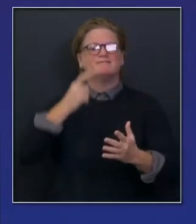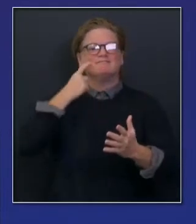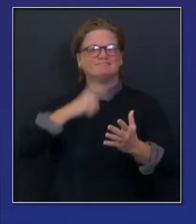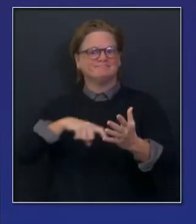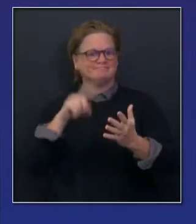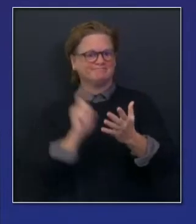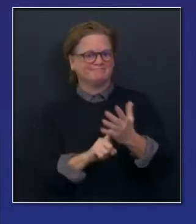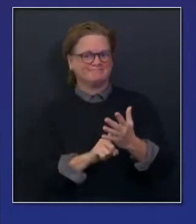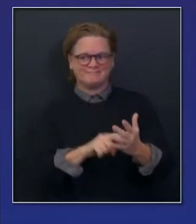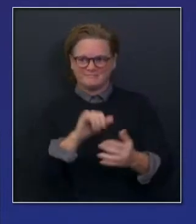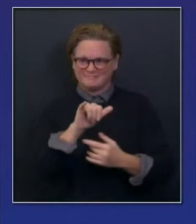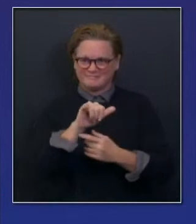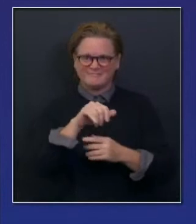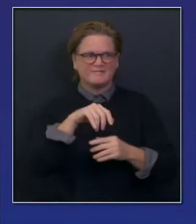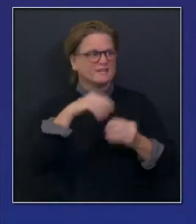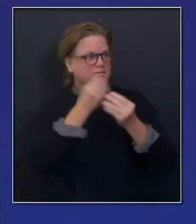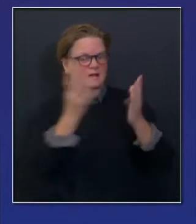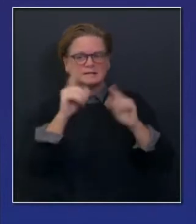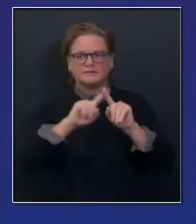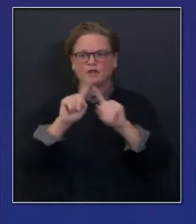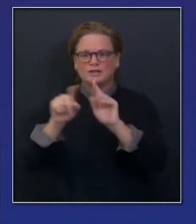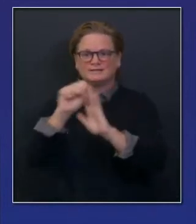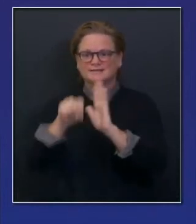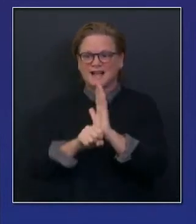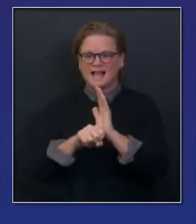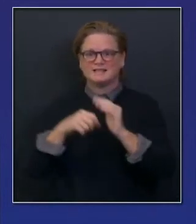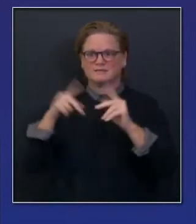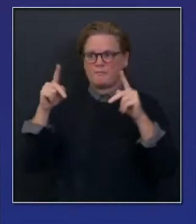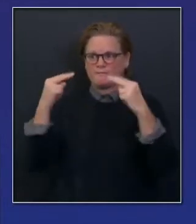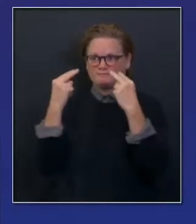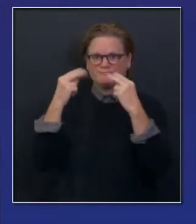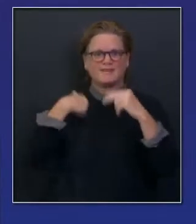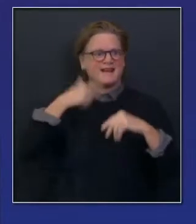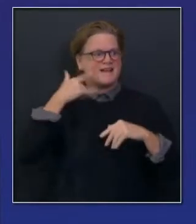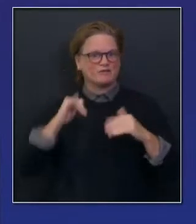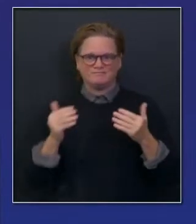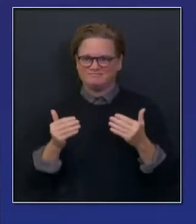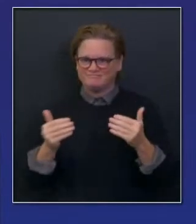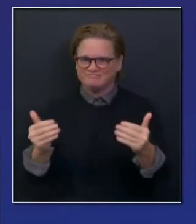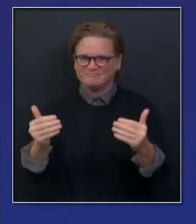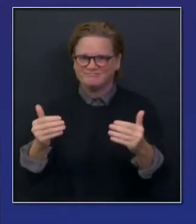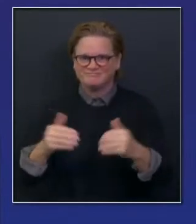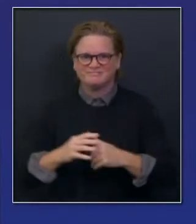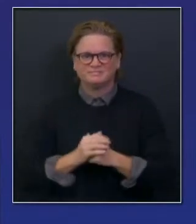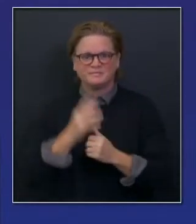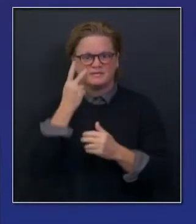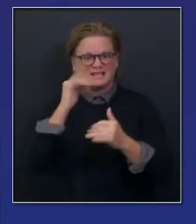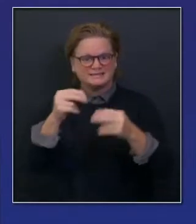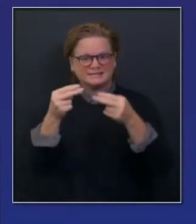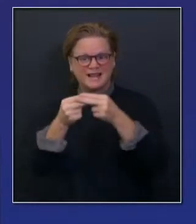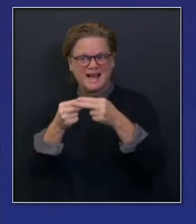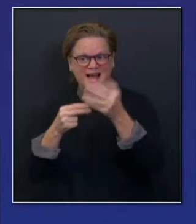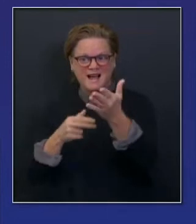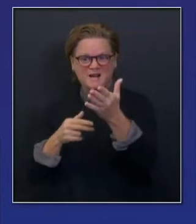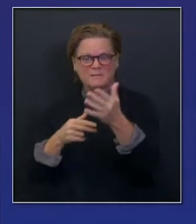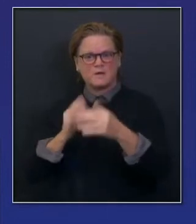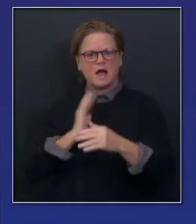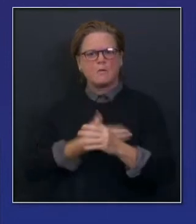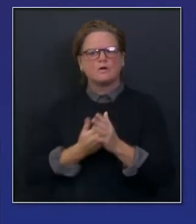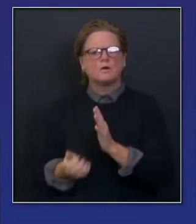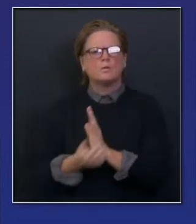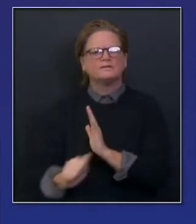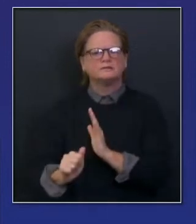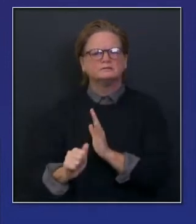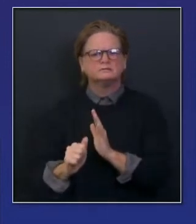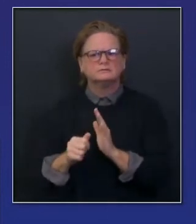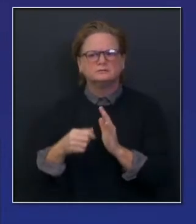states. And I just note here on this slide, you can see some of the qualifications of the CDC and FDA vaccine committee members that